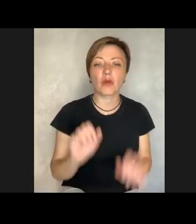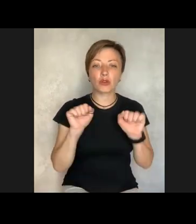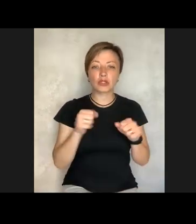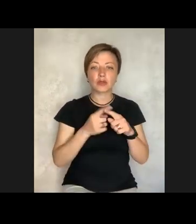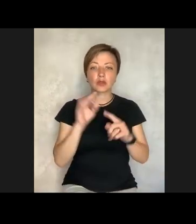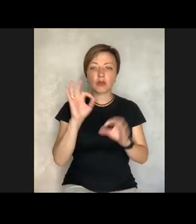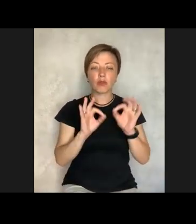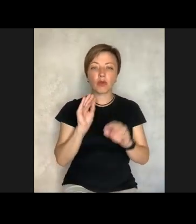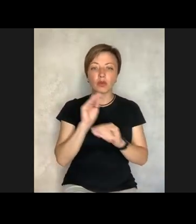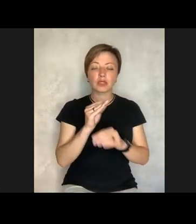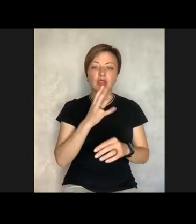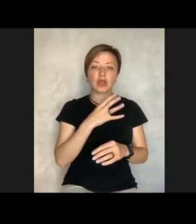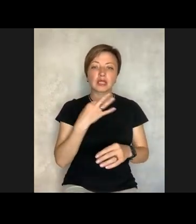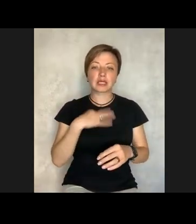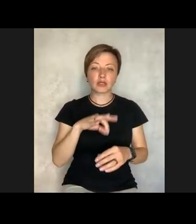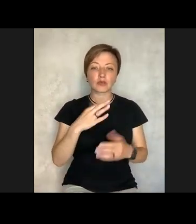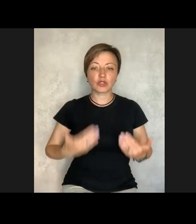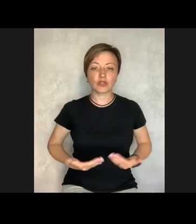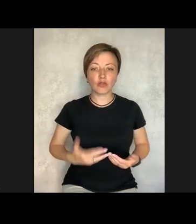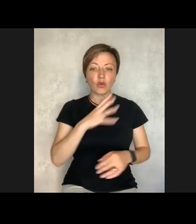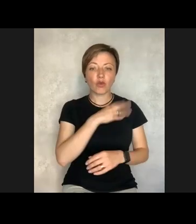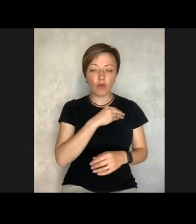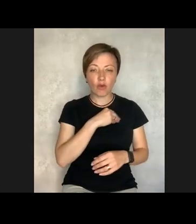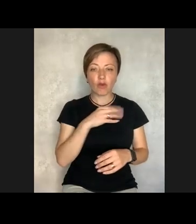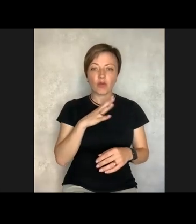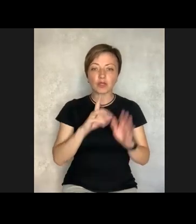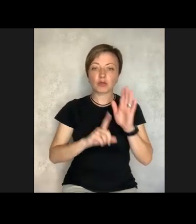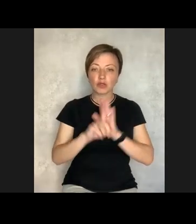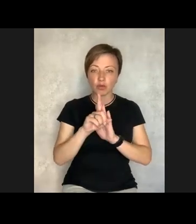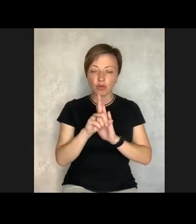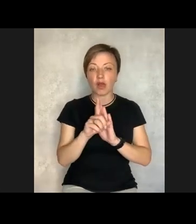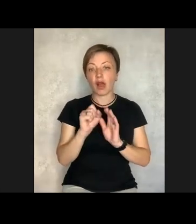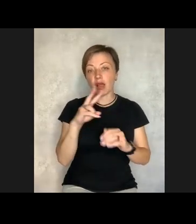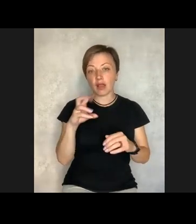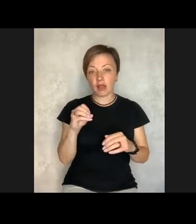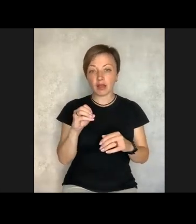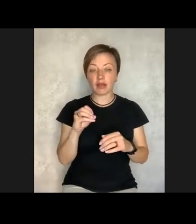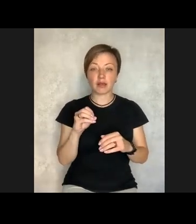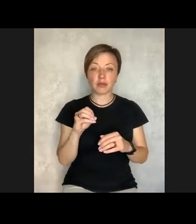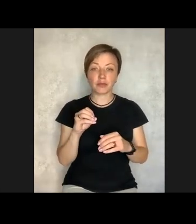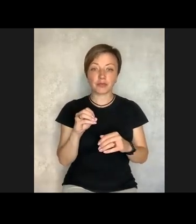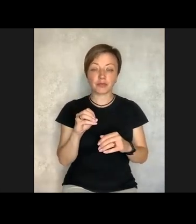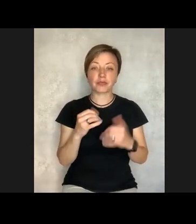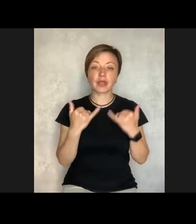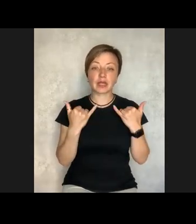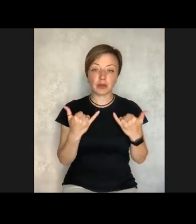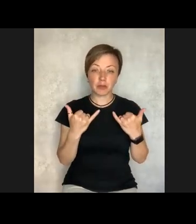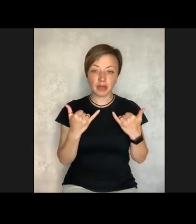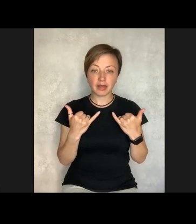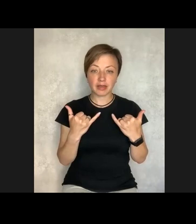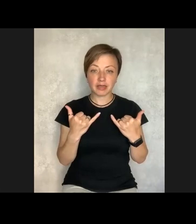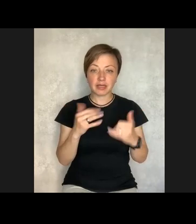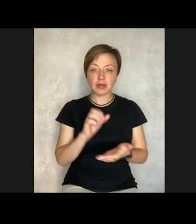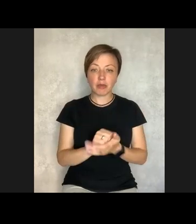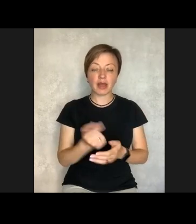my son and I will live in Lviv, and this center was developed